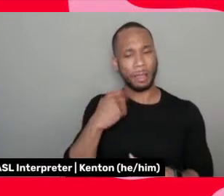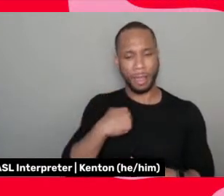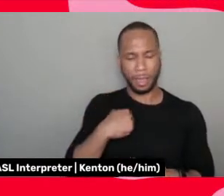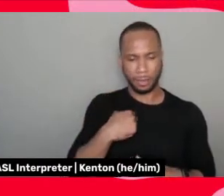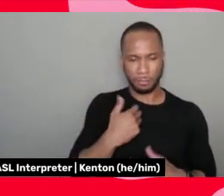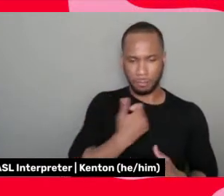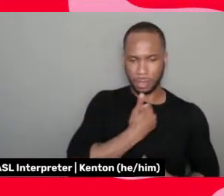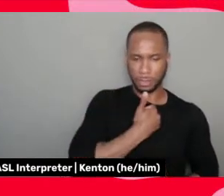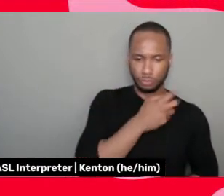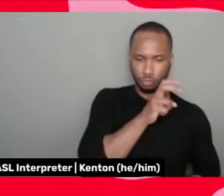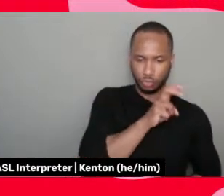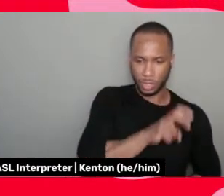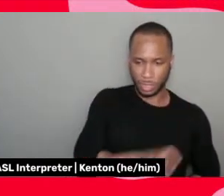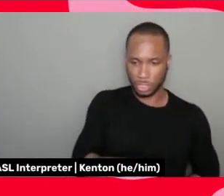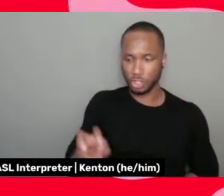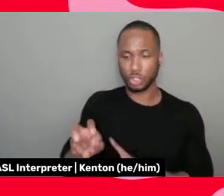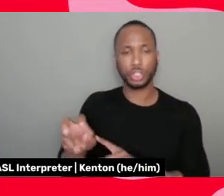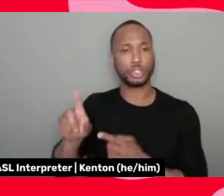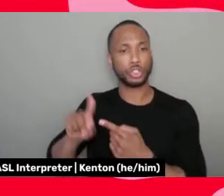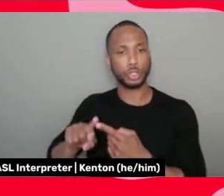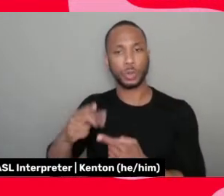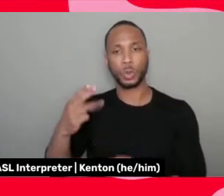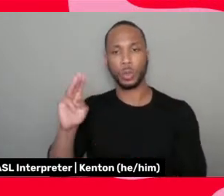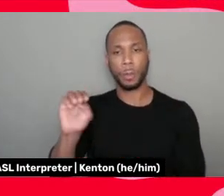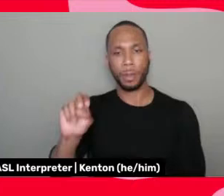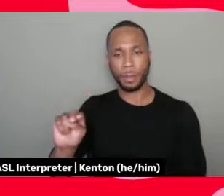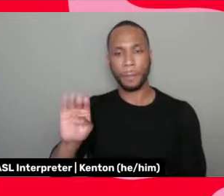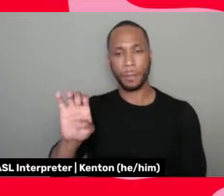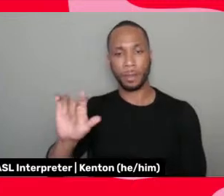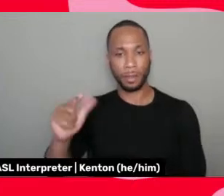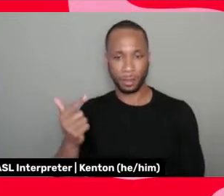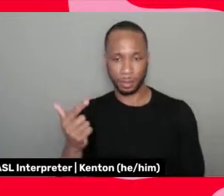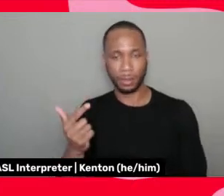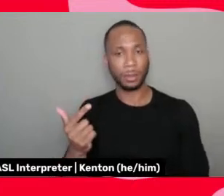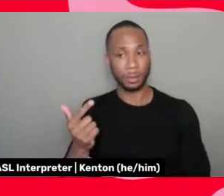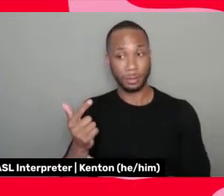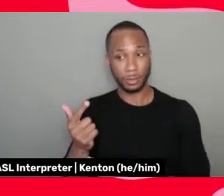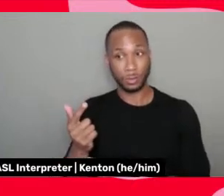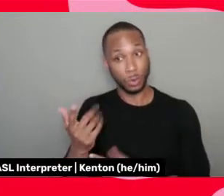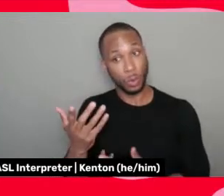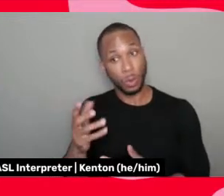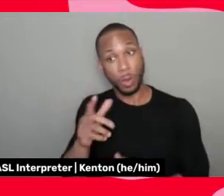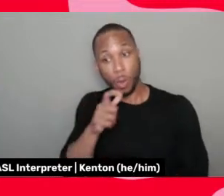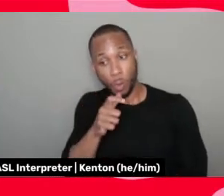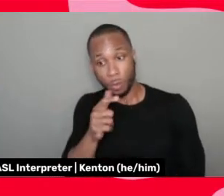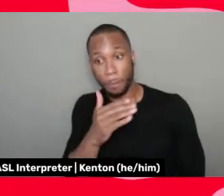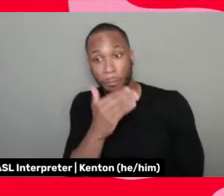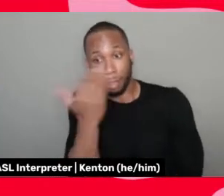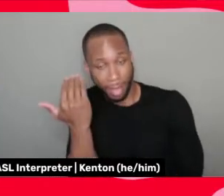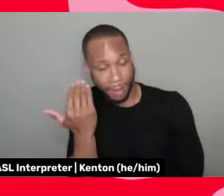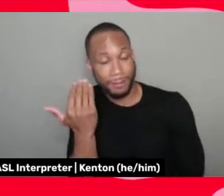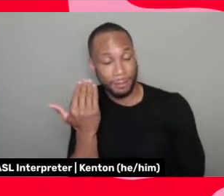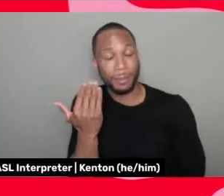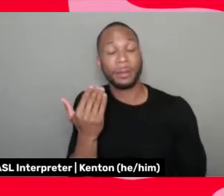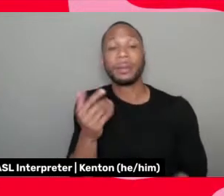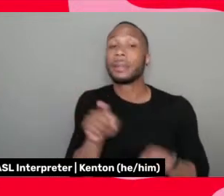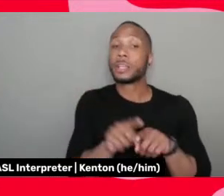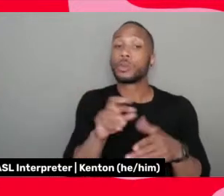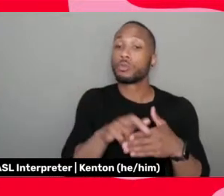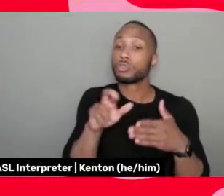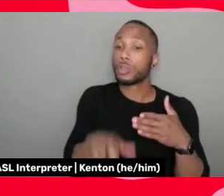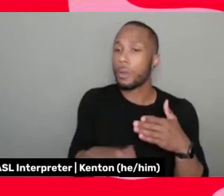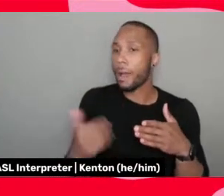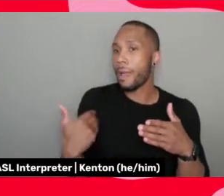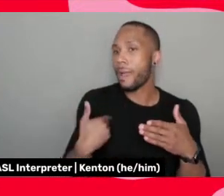that I was a human being who was black and had, as a result of that, a